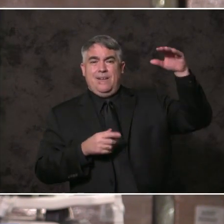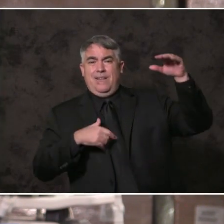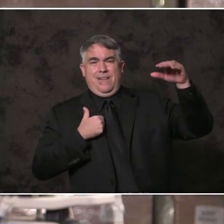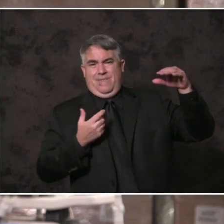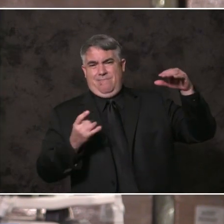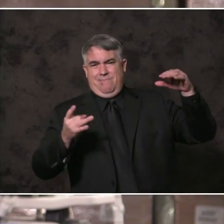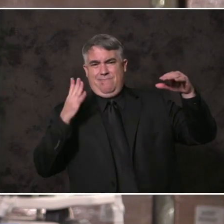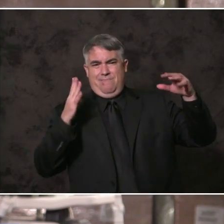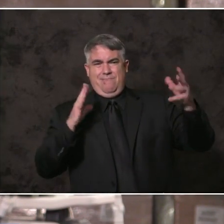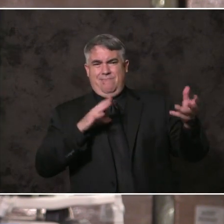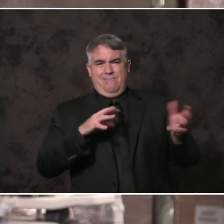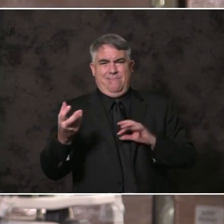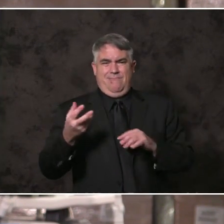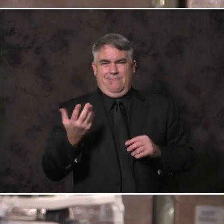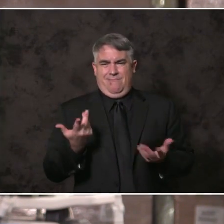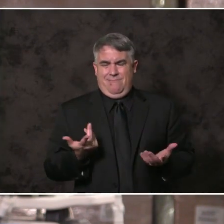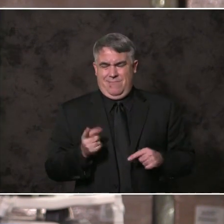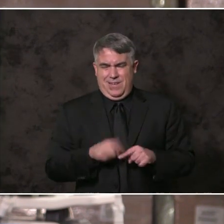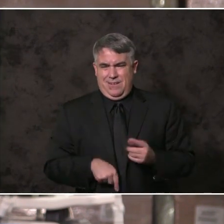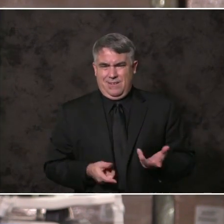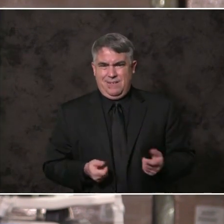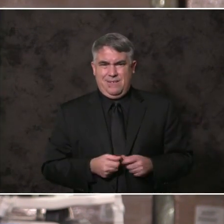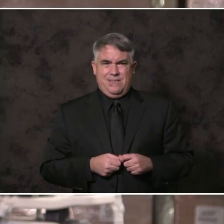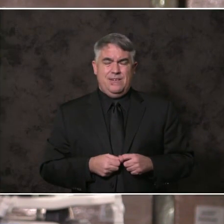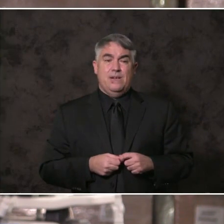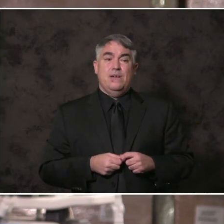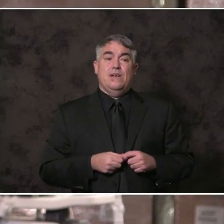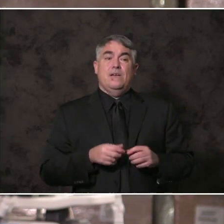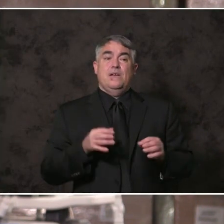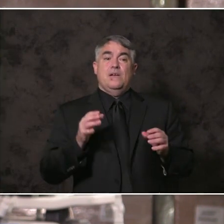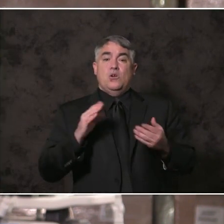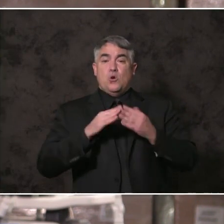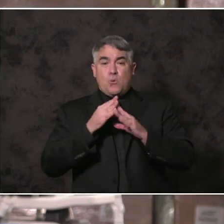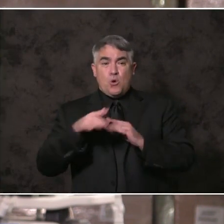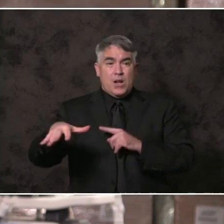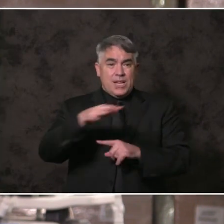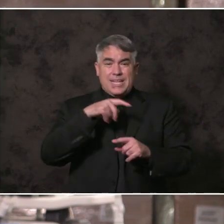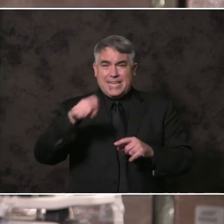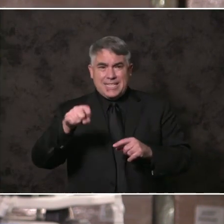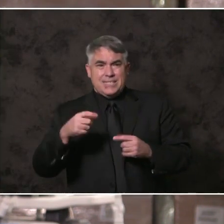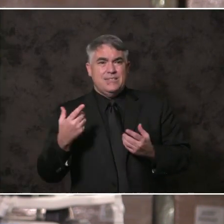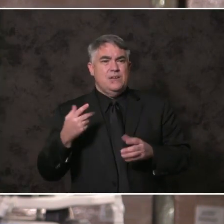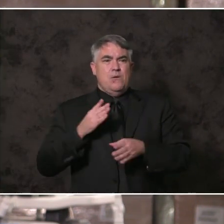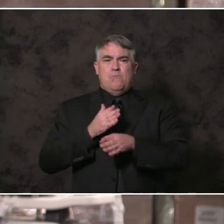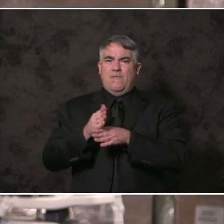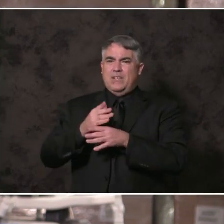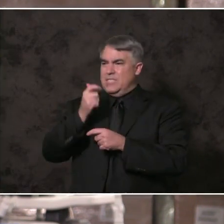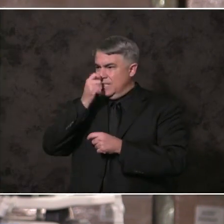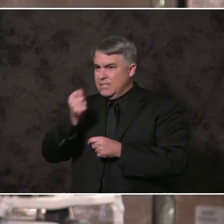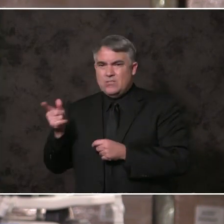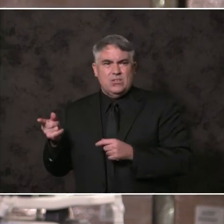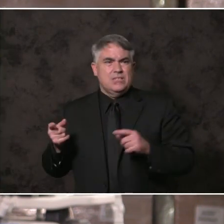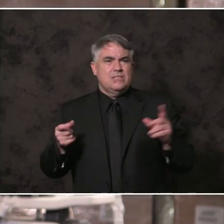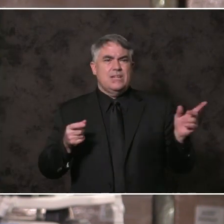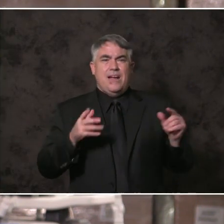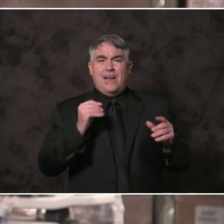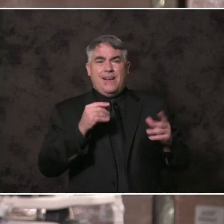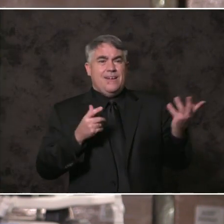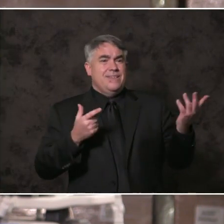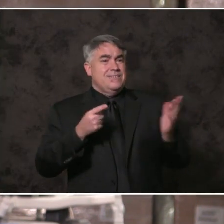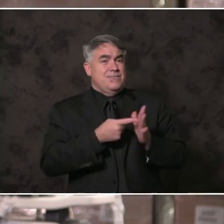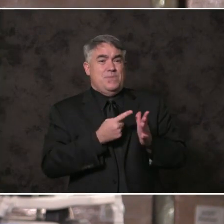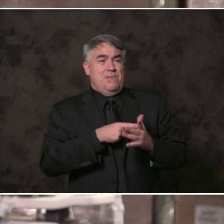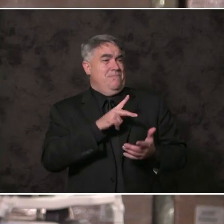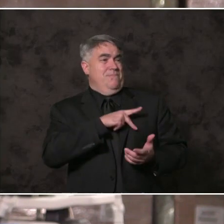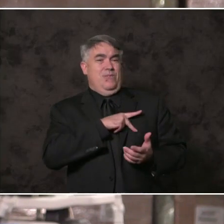an elected official confronts is a mix of community need, professional interest, and at times personal experience.